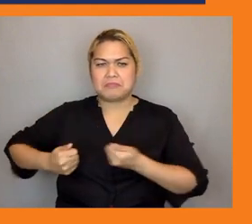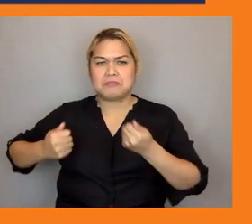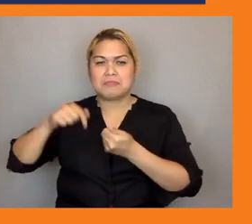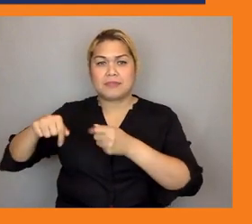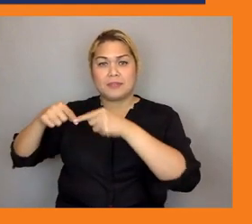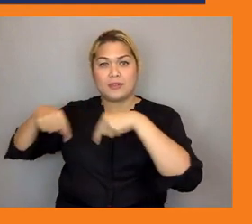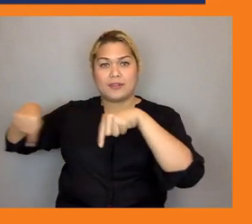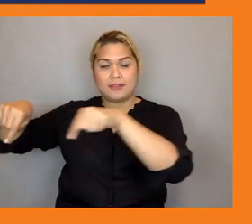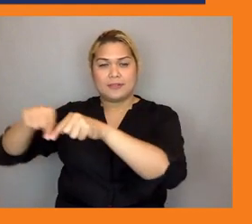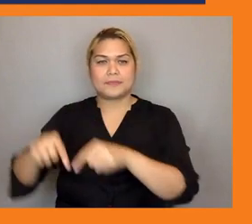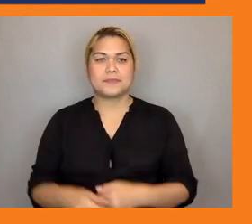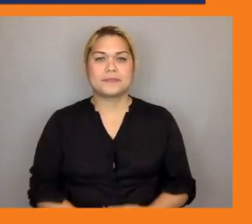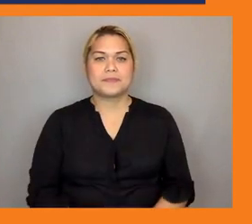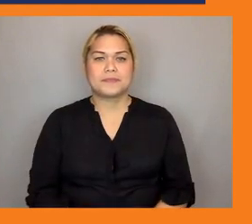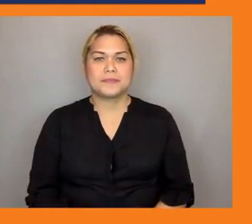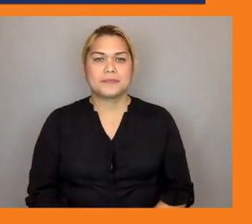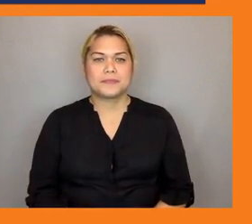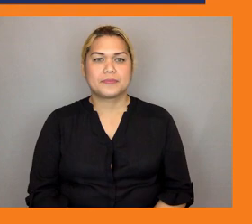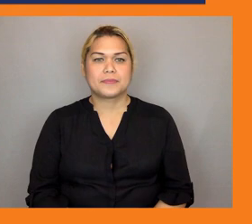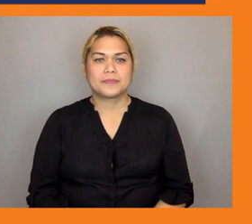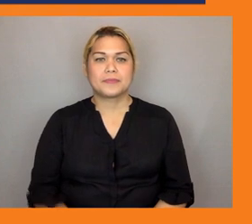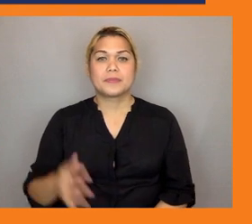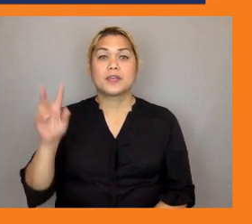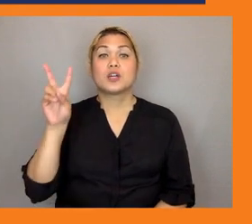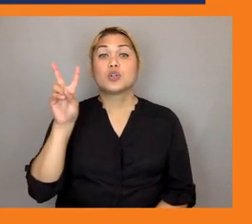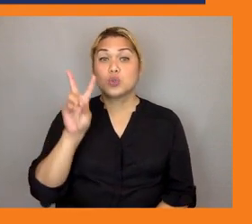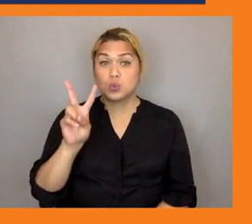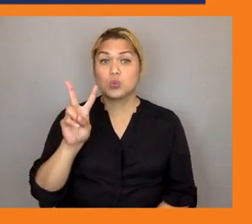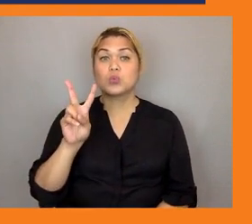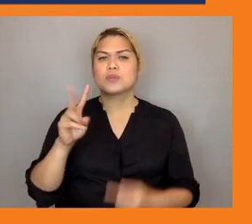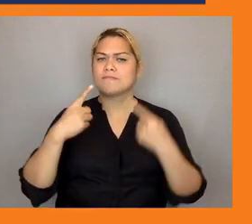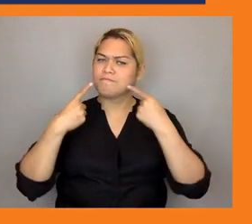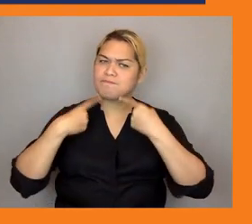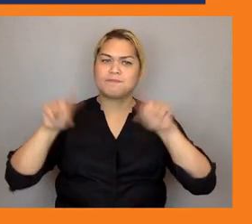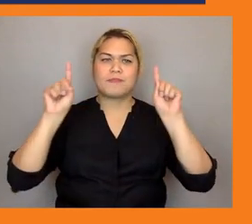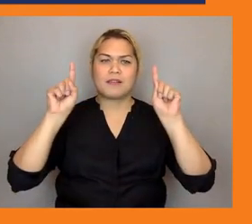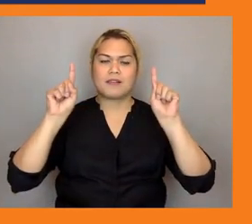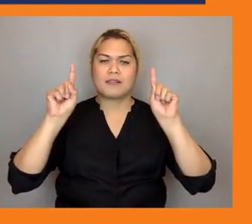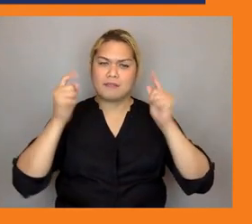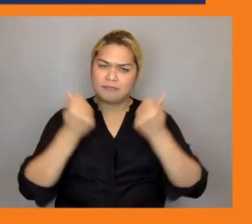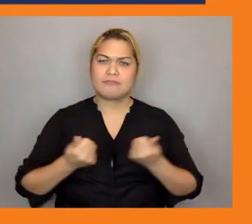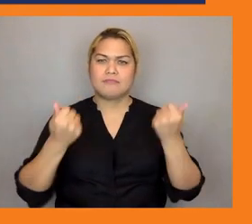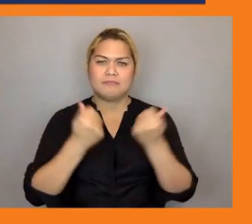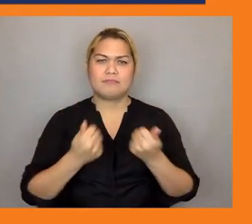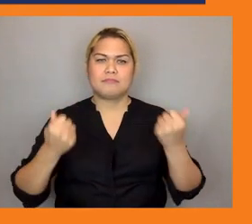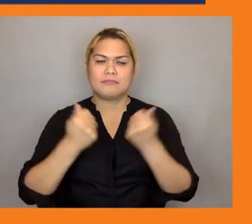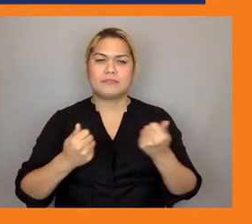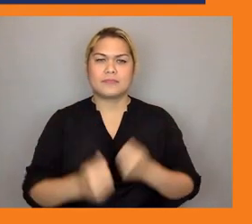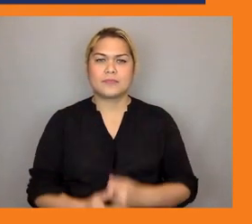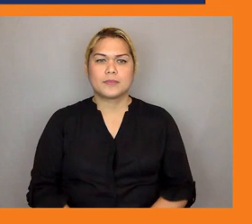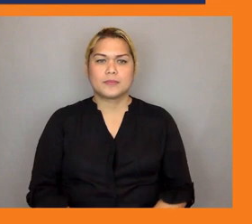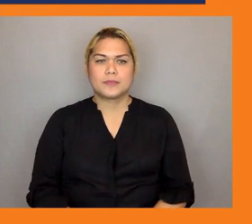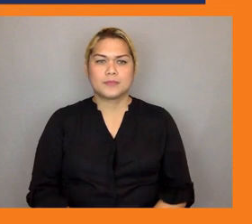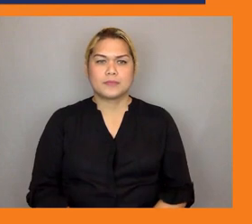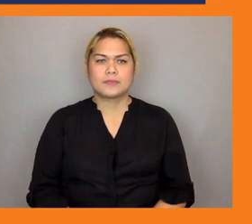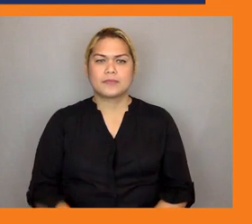successful training to uh um municipalities and um this curriculum has been uh delivered